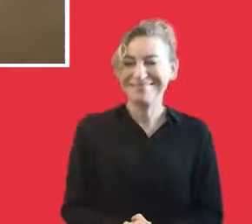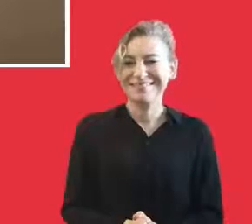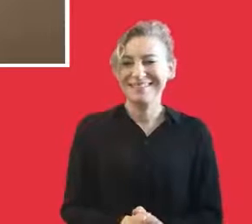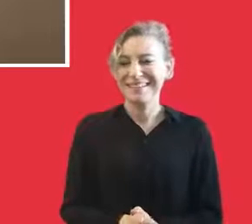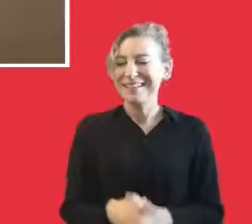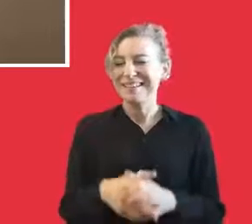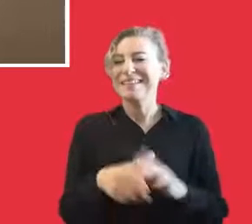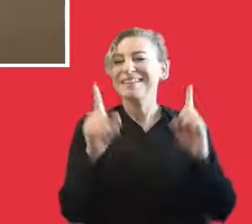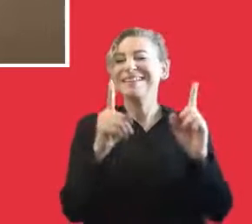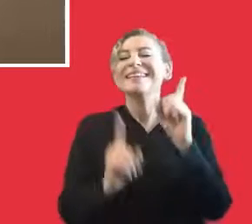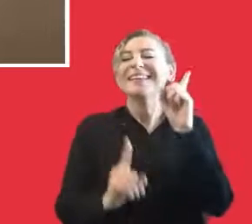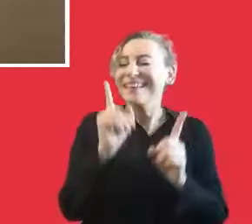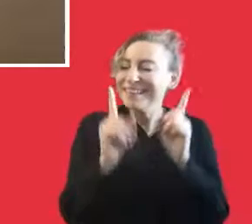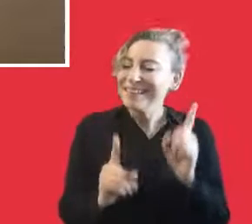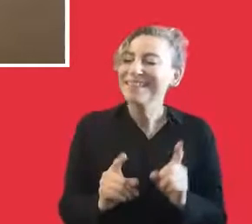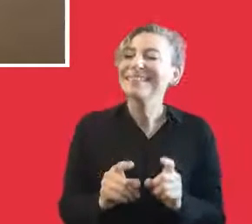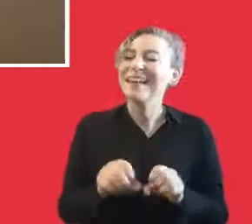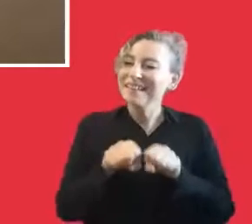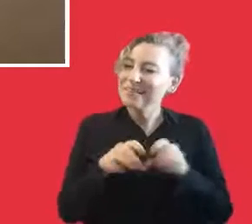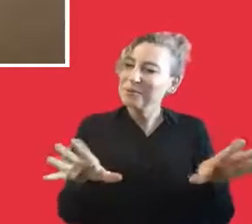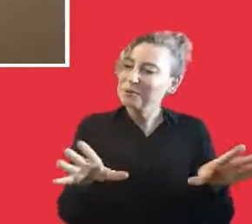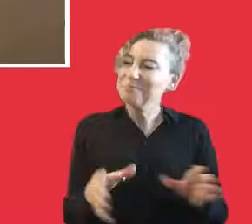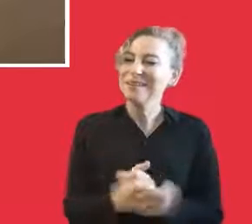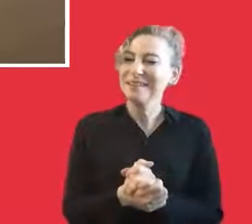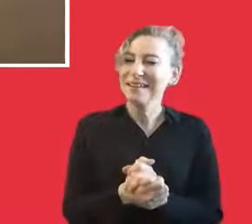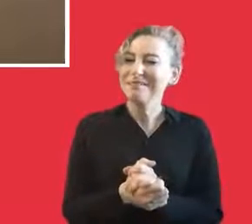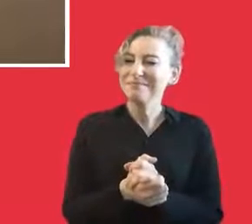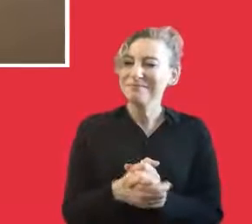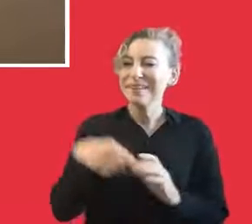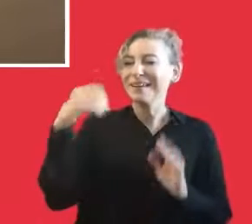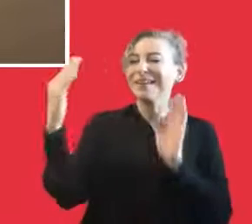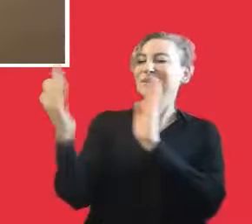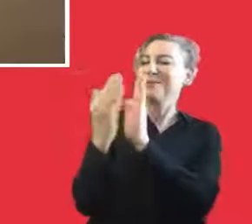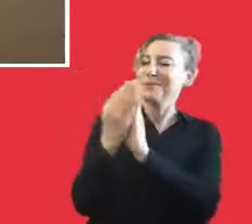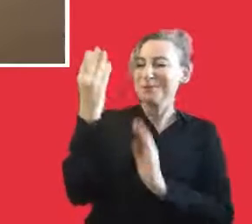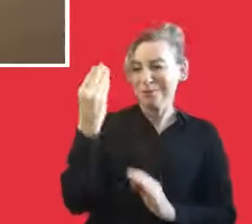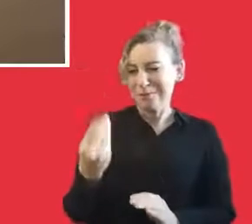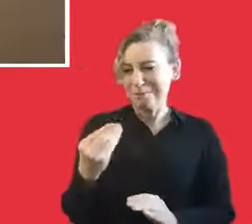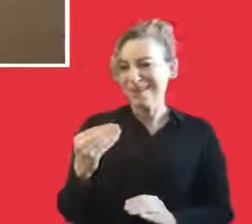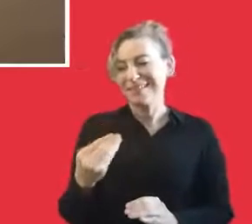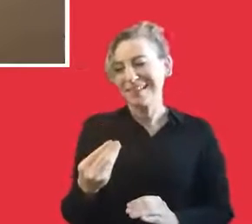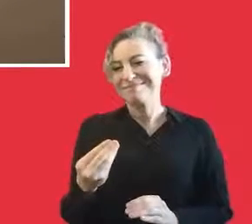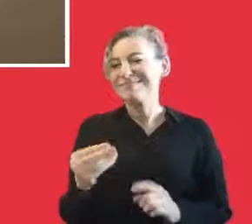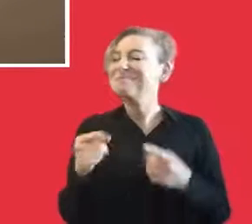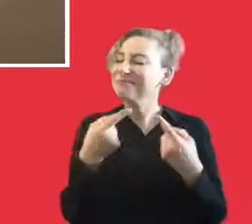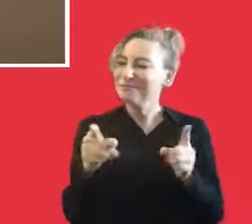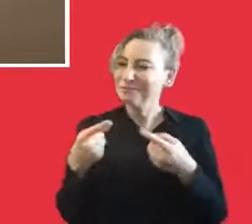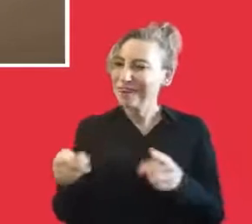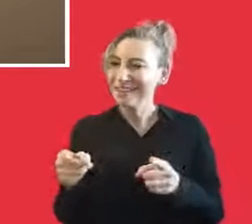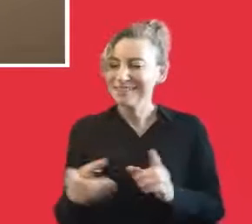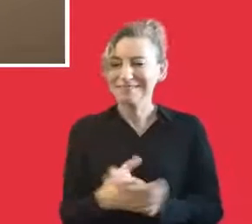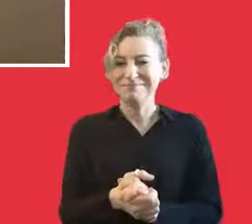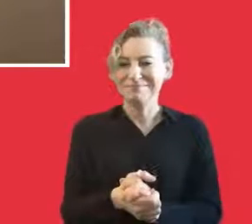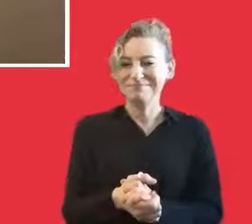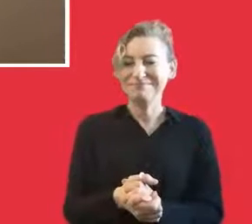been problems. And in this digital environment, of course, it is different from being face-to-face. We cannot get